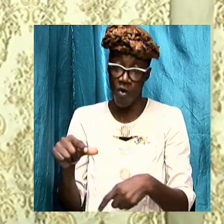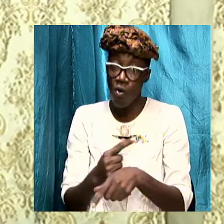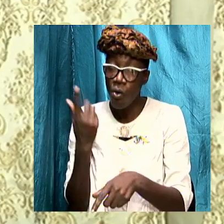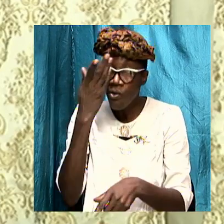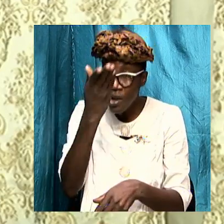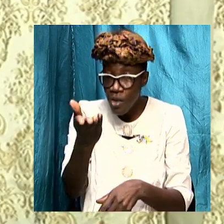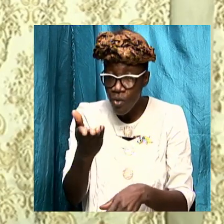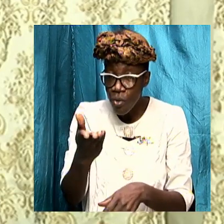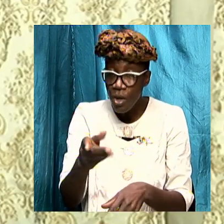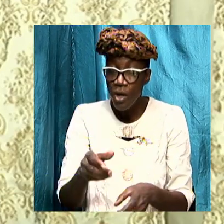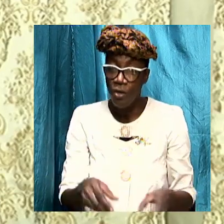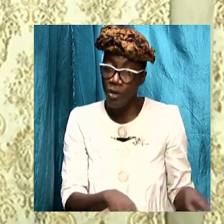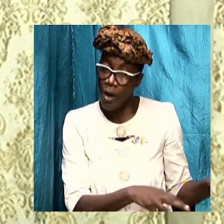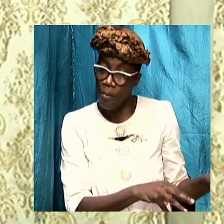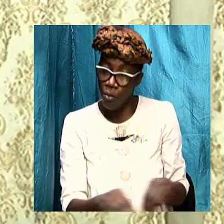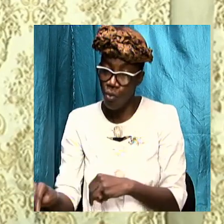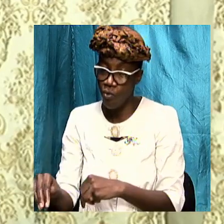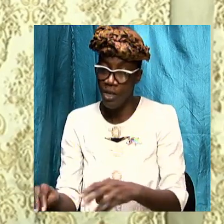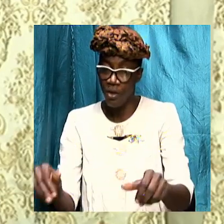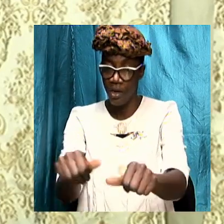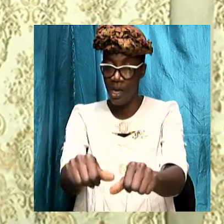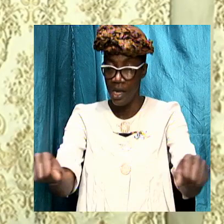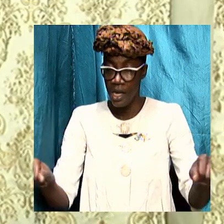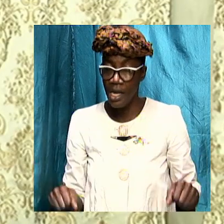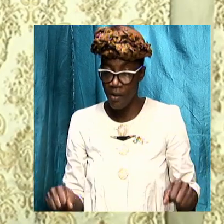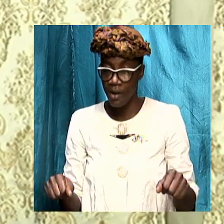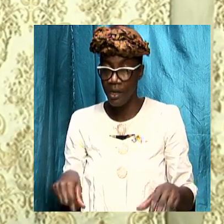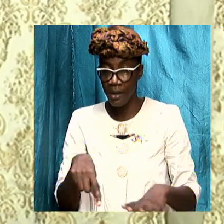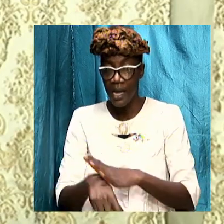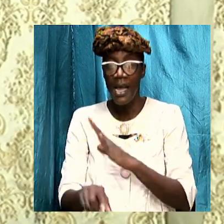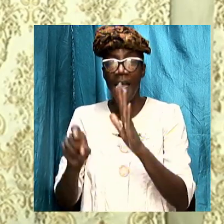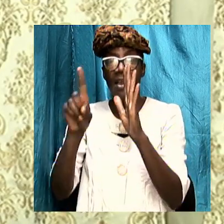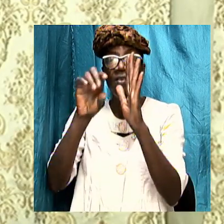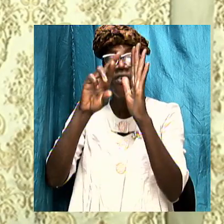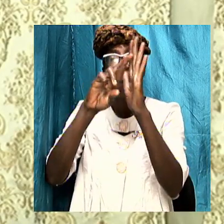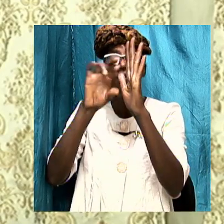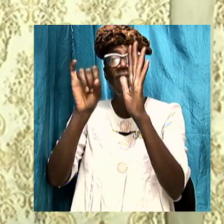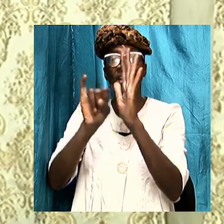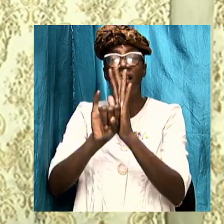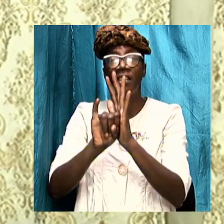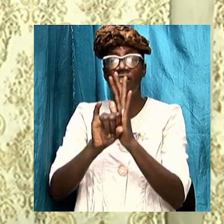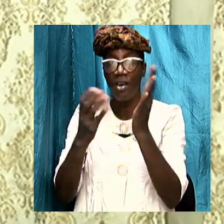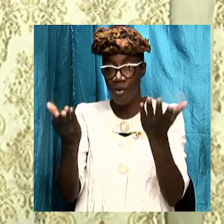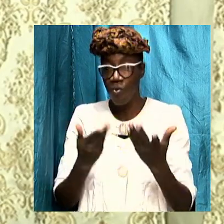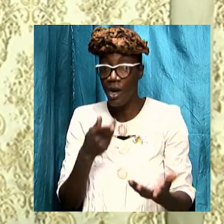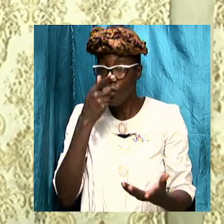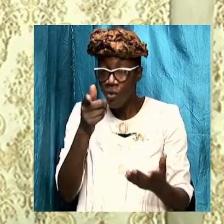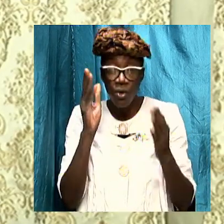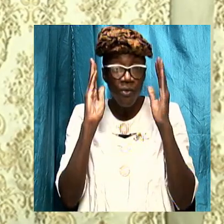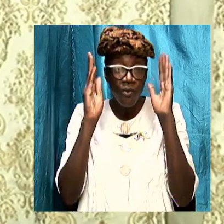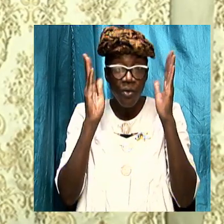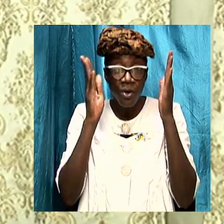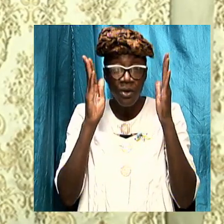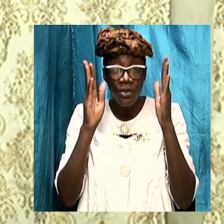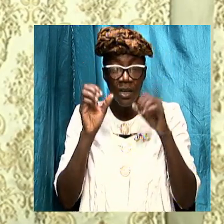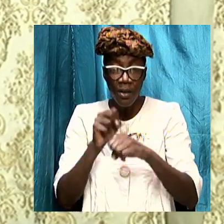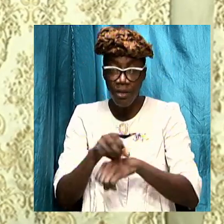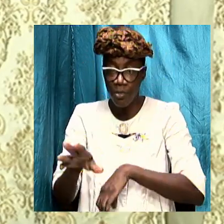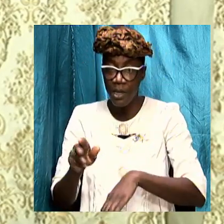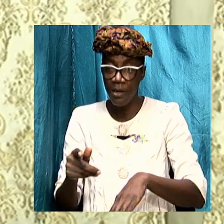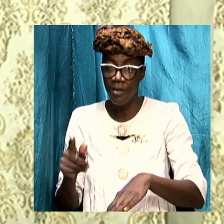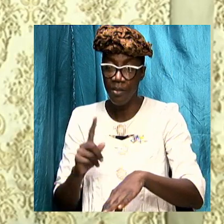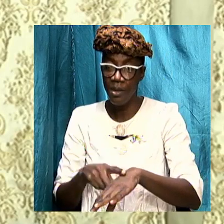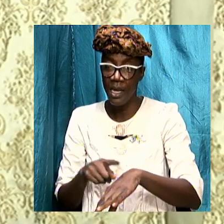move in to the areas in Revelation that I want us to focus on I am going to spend some time